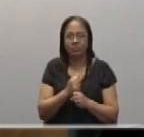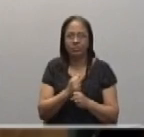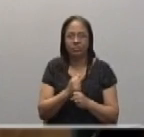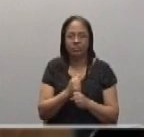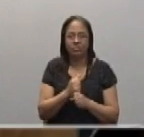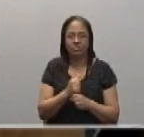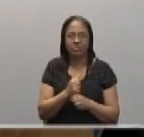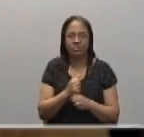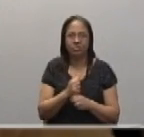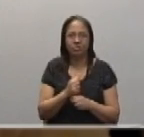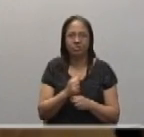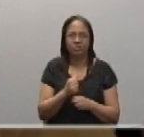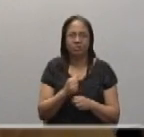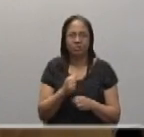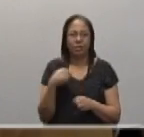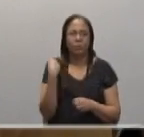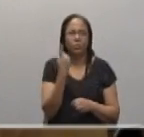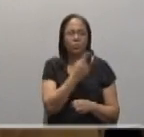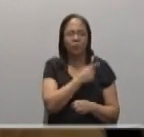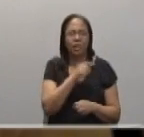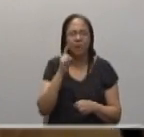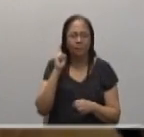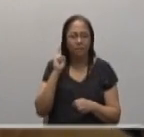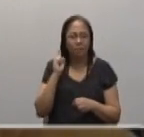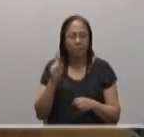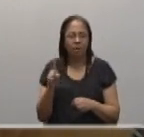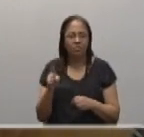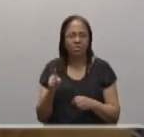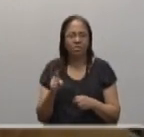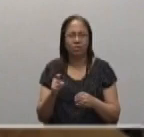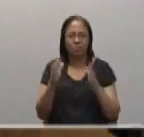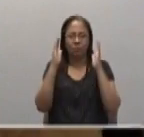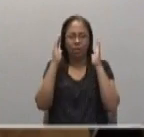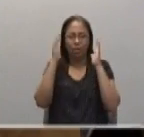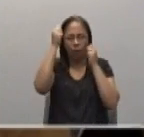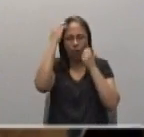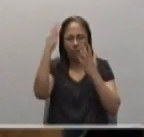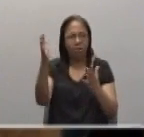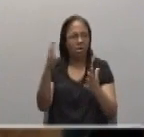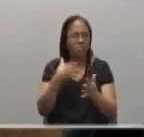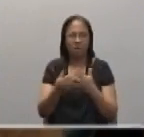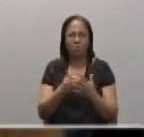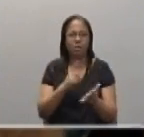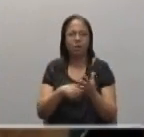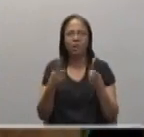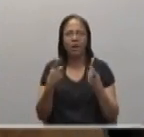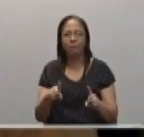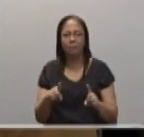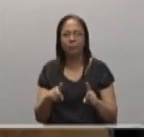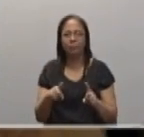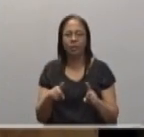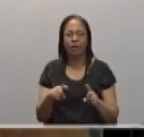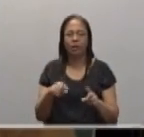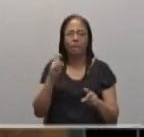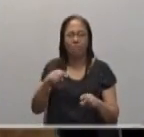put aside our human expectation and we have to obey. Obey, Moses tells, means to